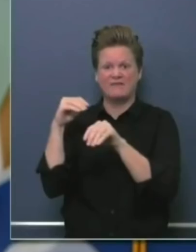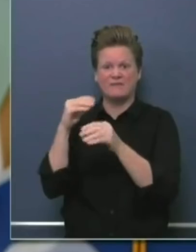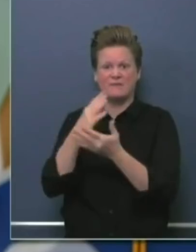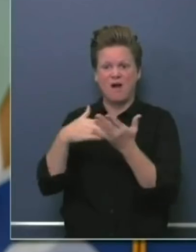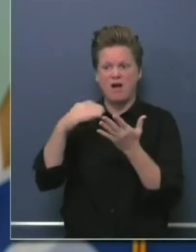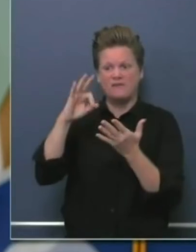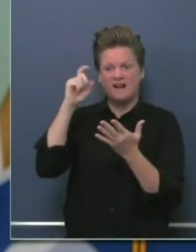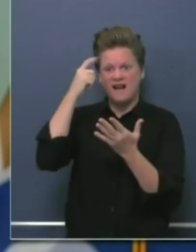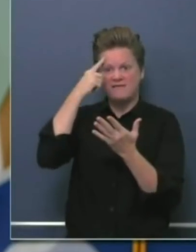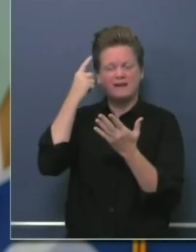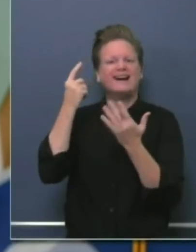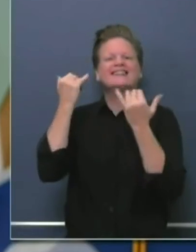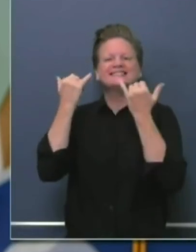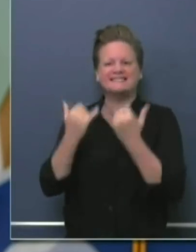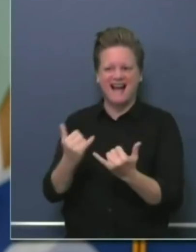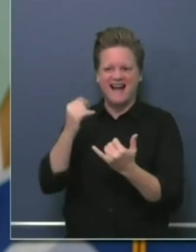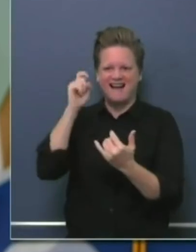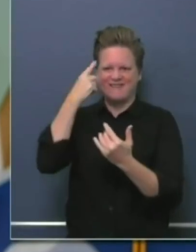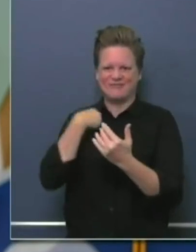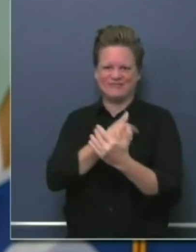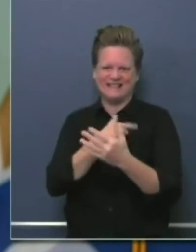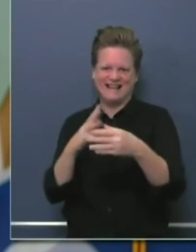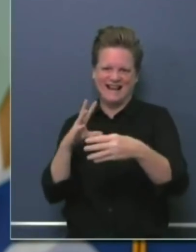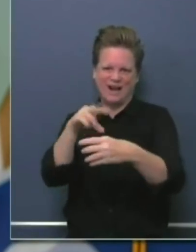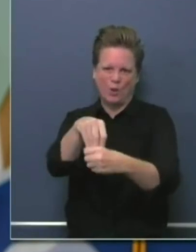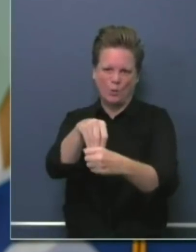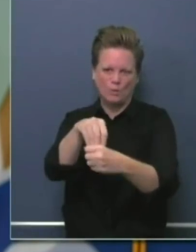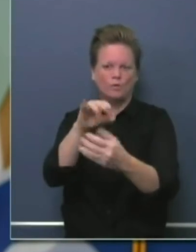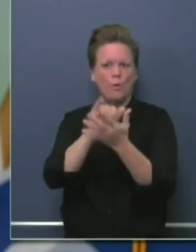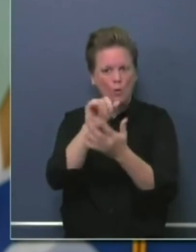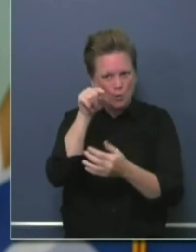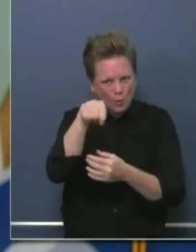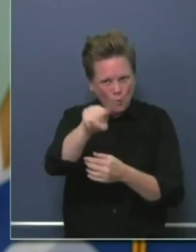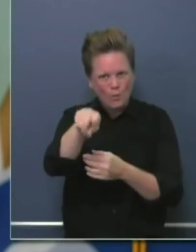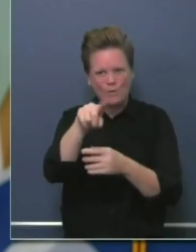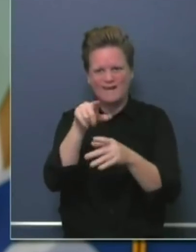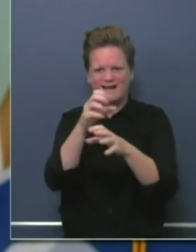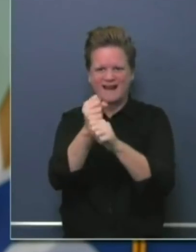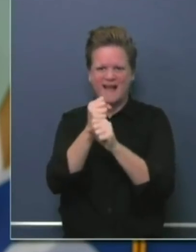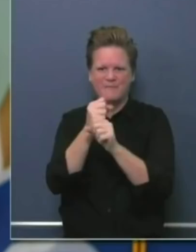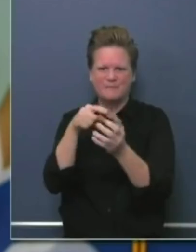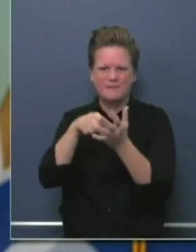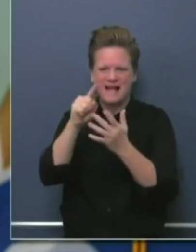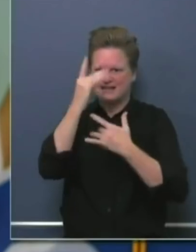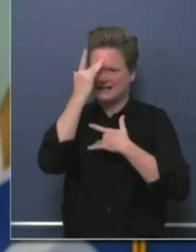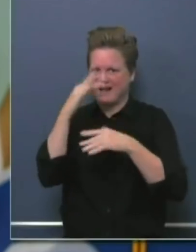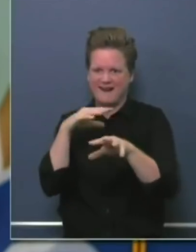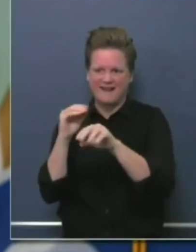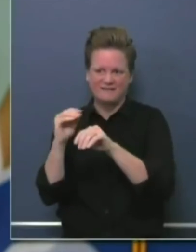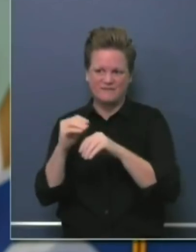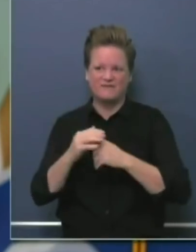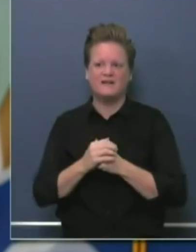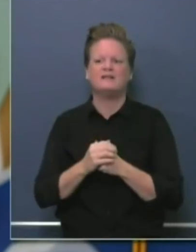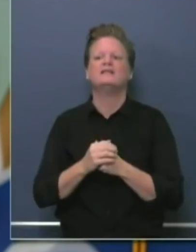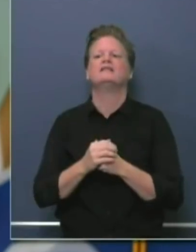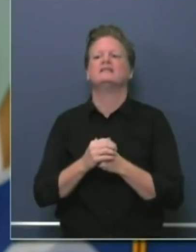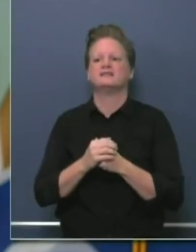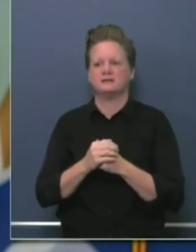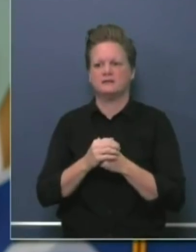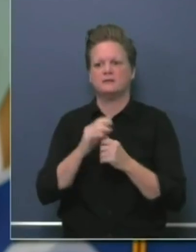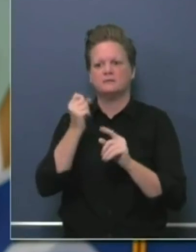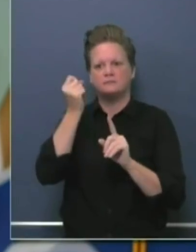announcements until today. I just signed an executive order to extend benefits, workers' comp benefits,